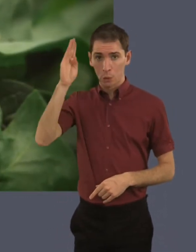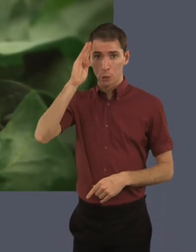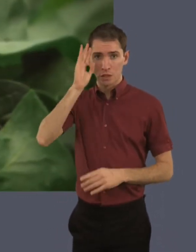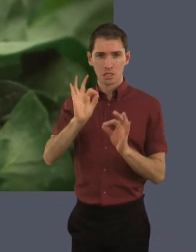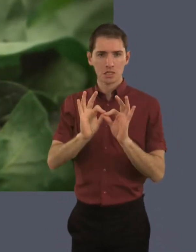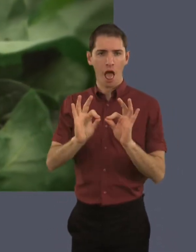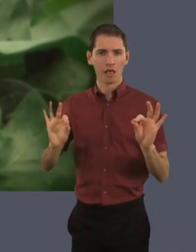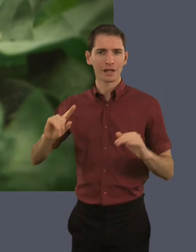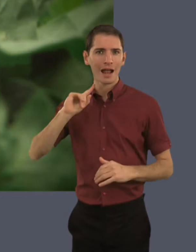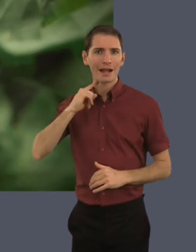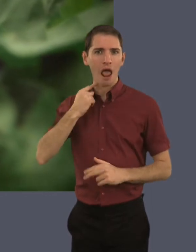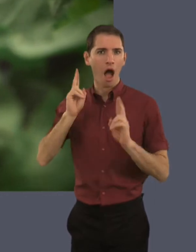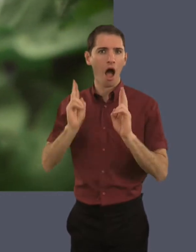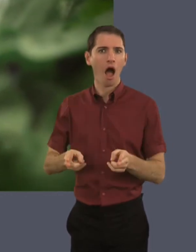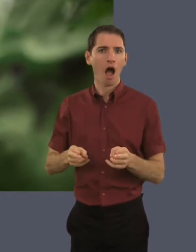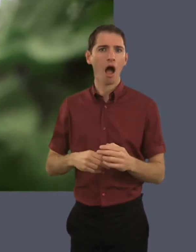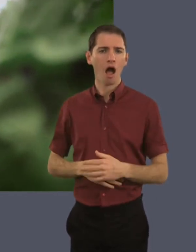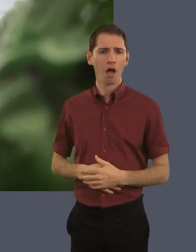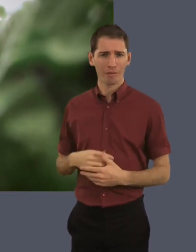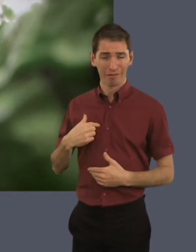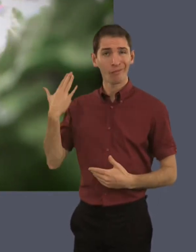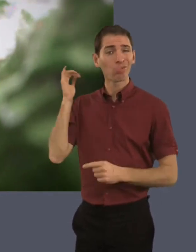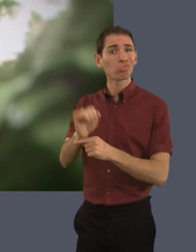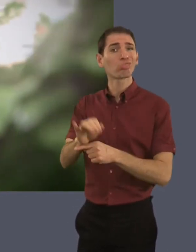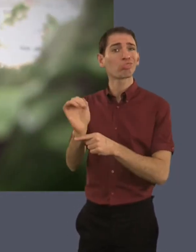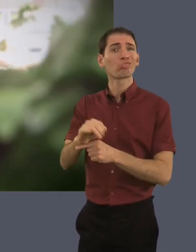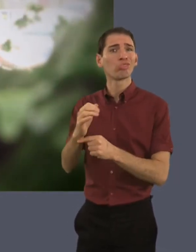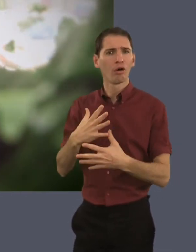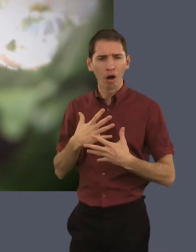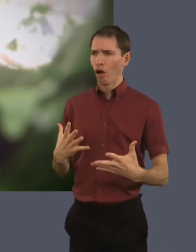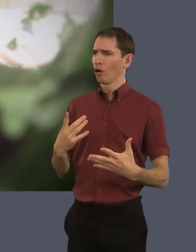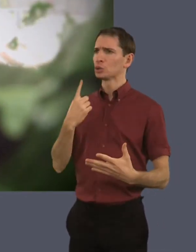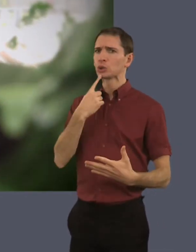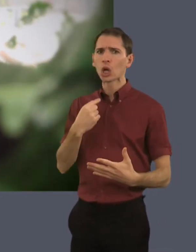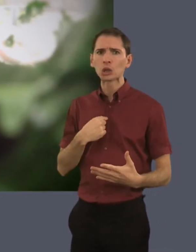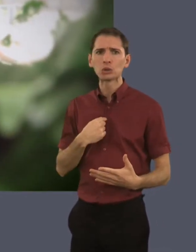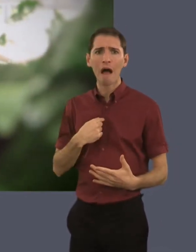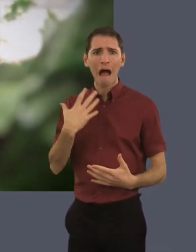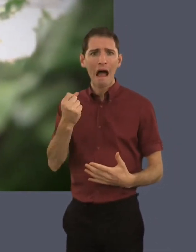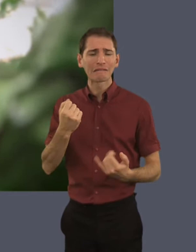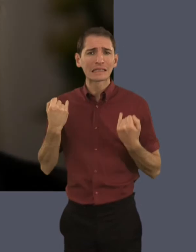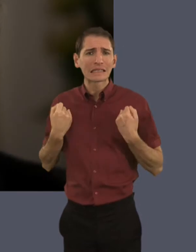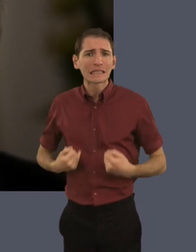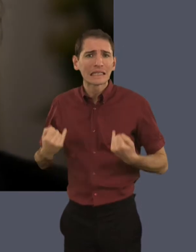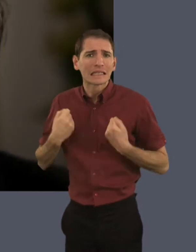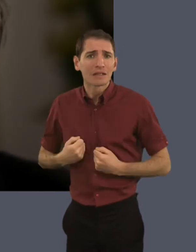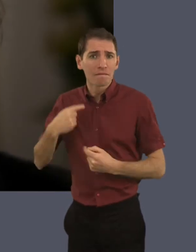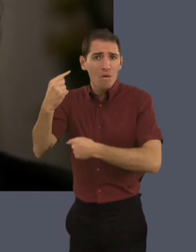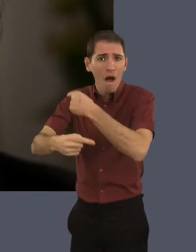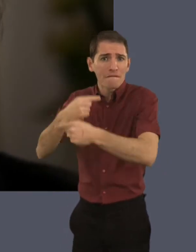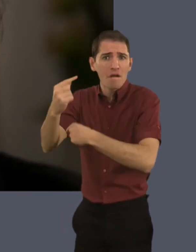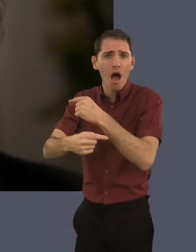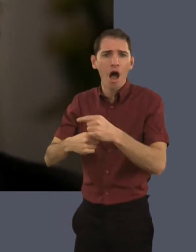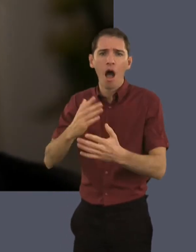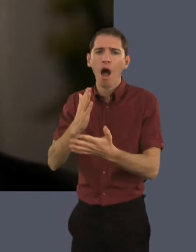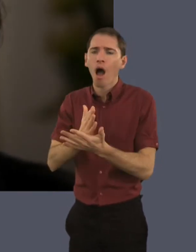disease is a silent killer. From knowing nothing, and then all of a sudden you're told that you have a